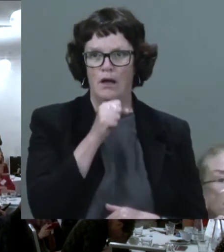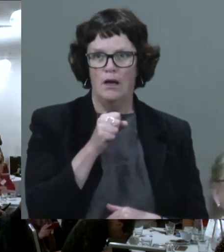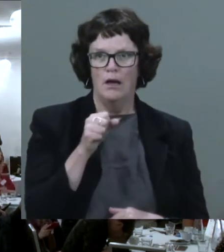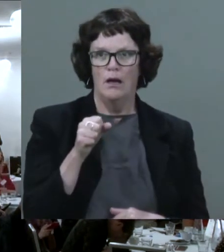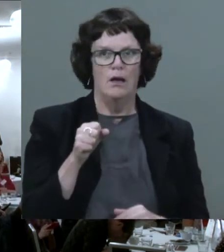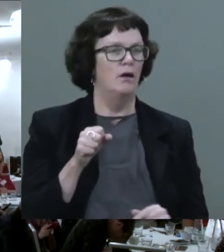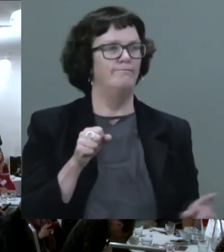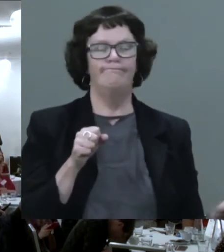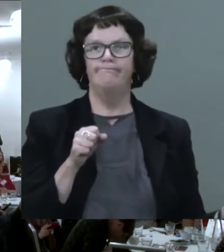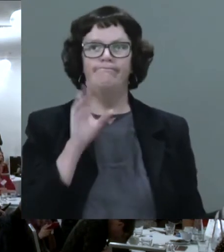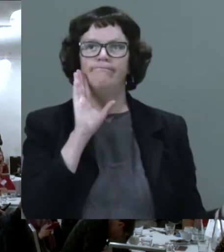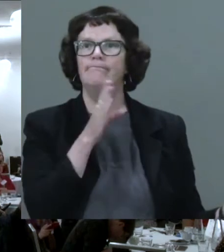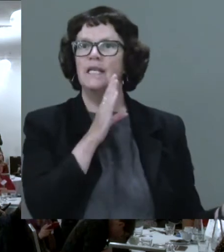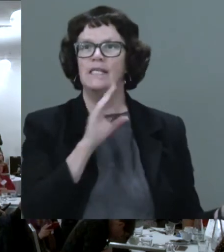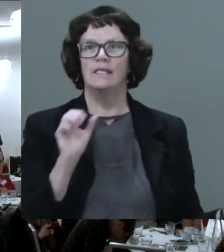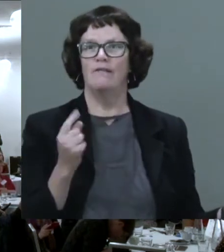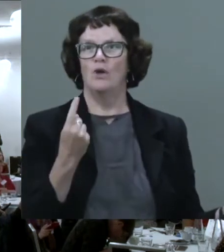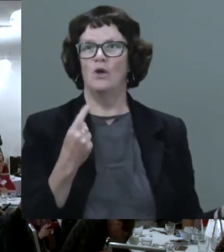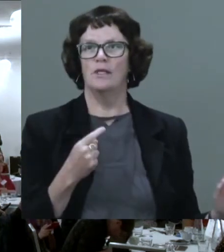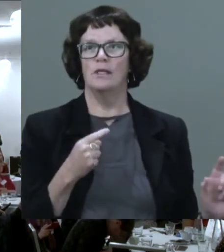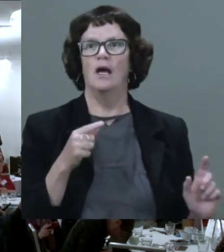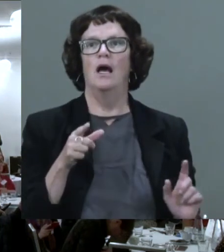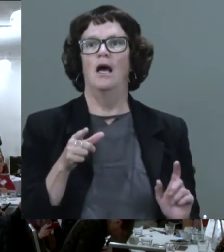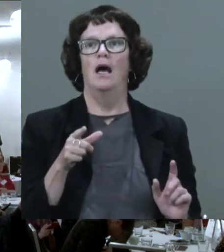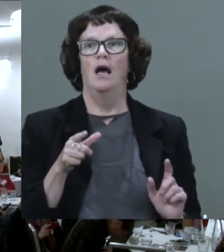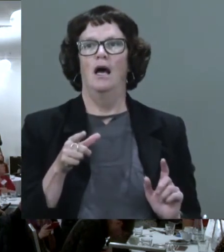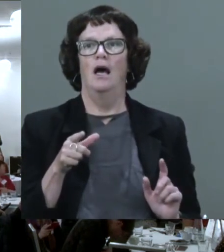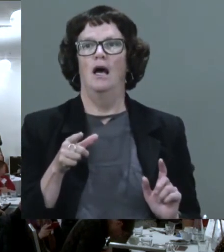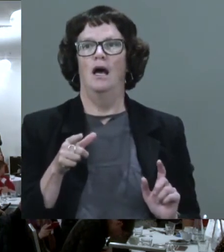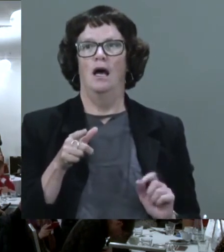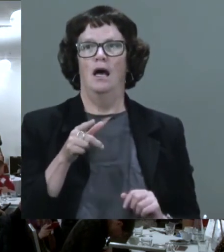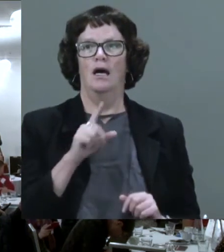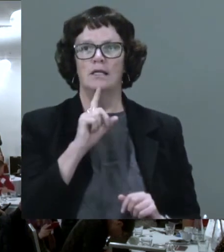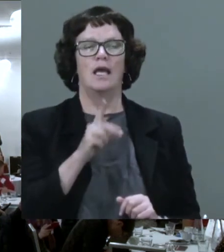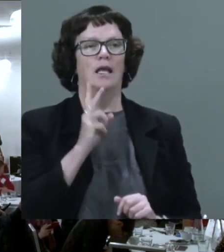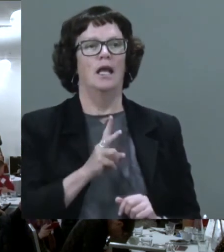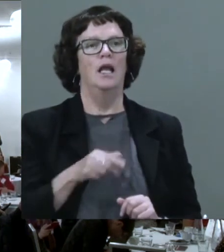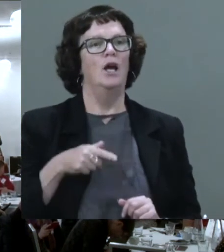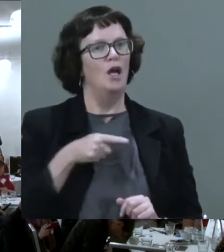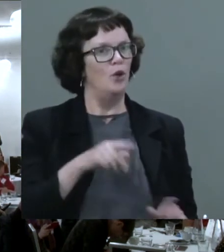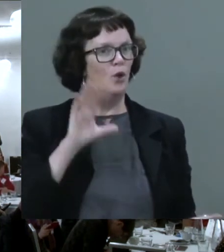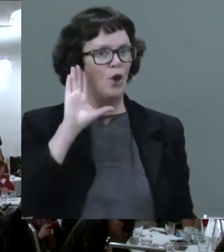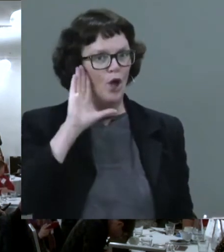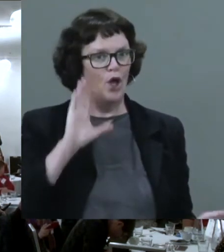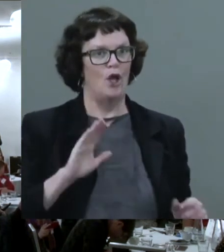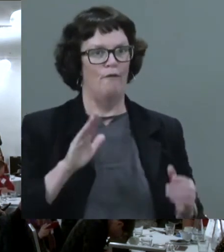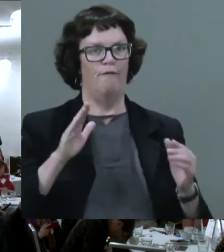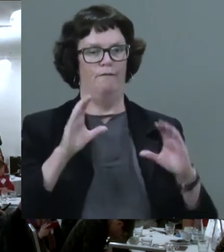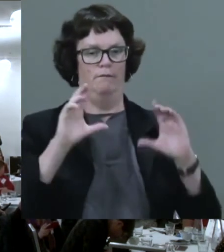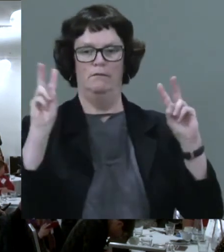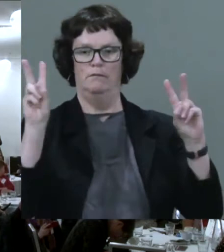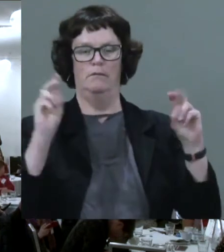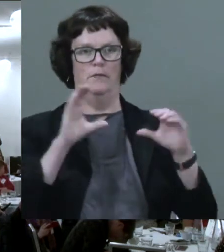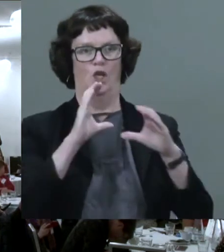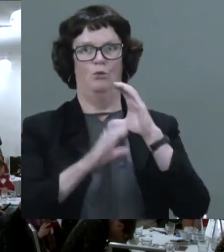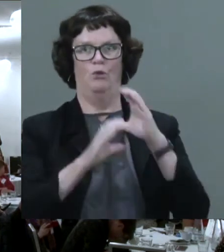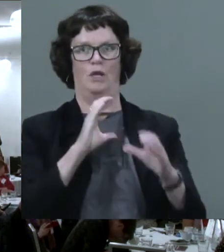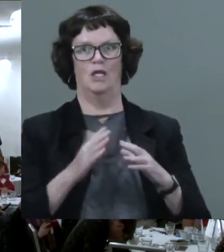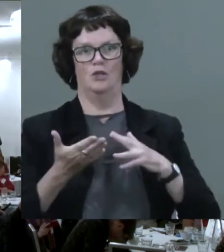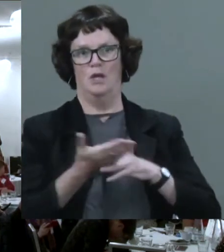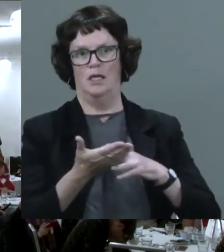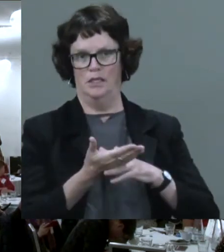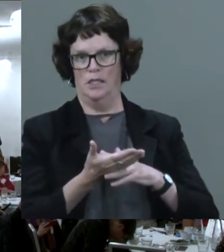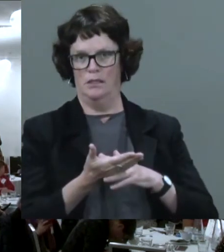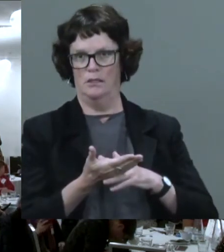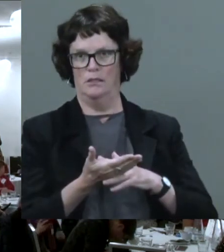I missed the first bit of that. Have you heard of communication access? And,